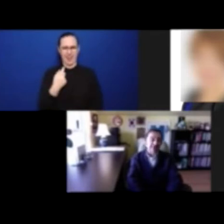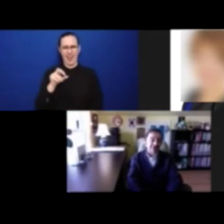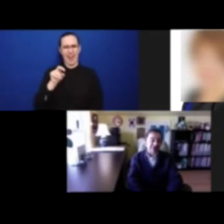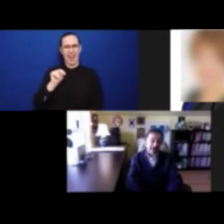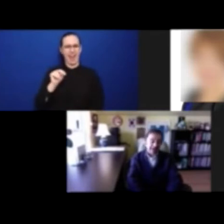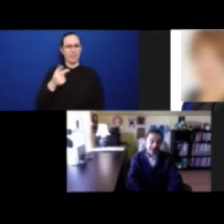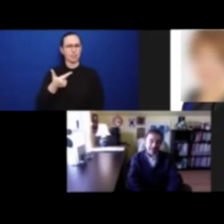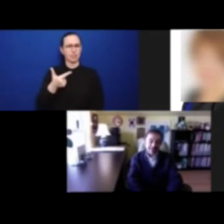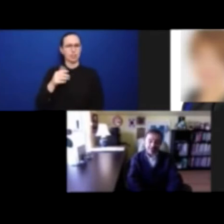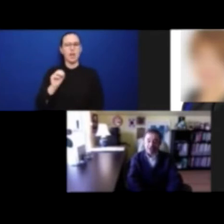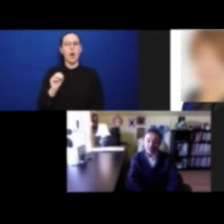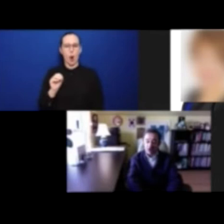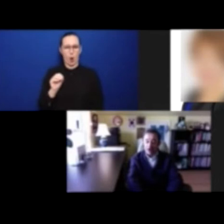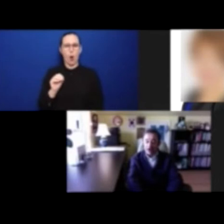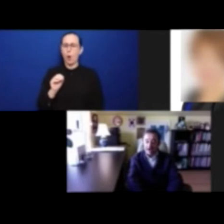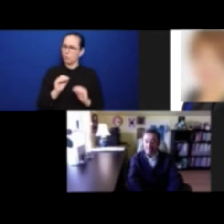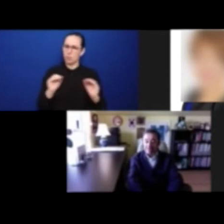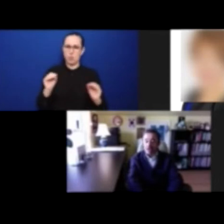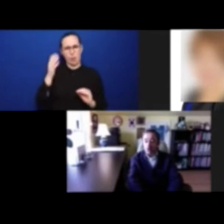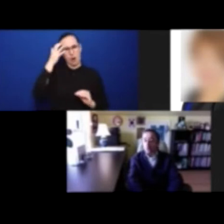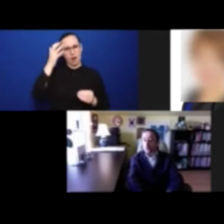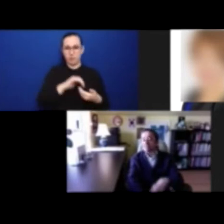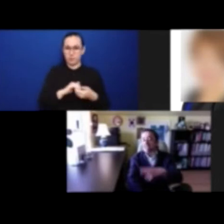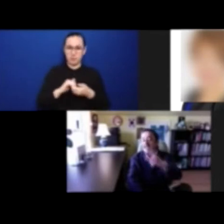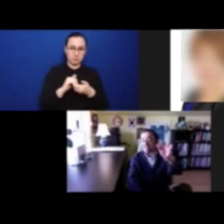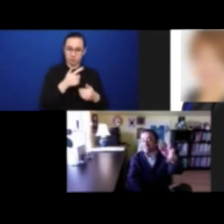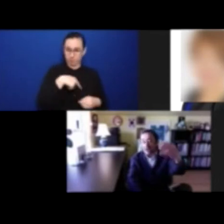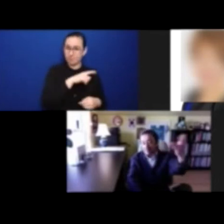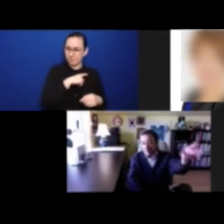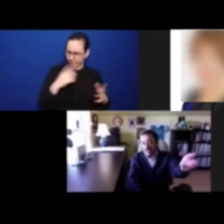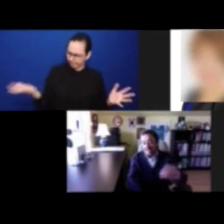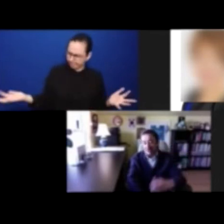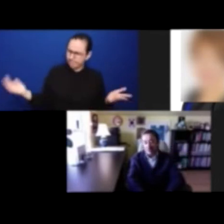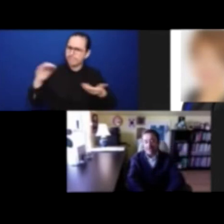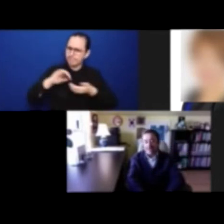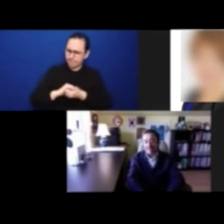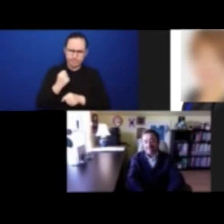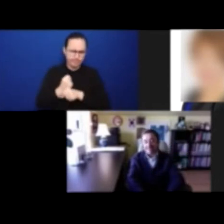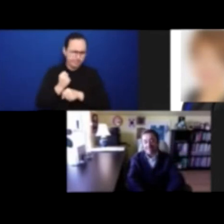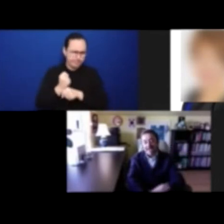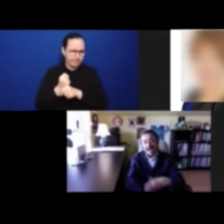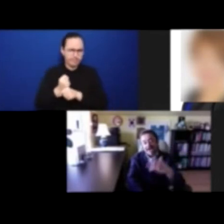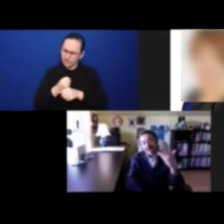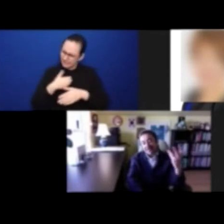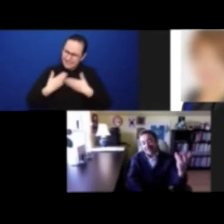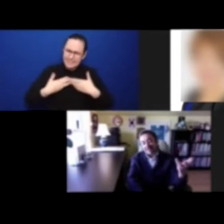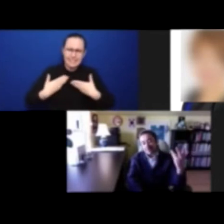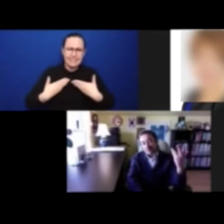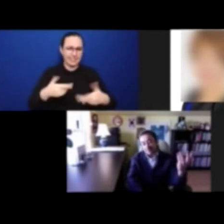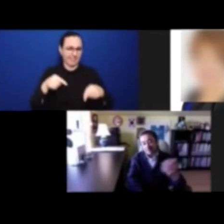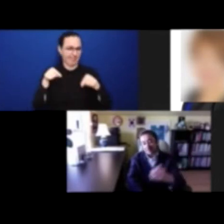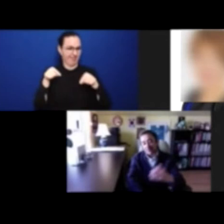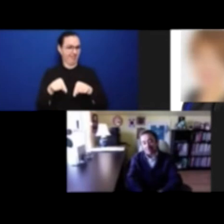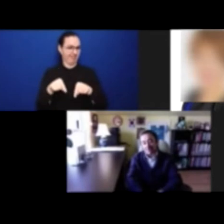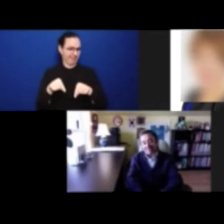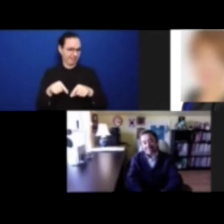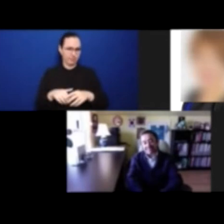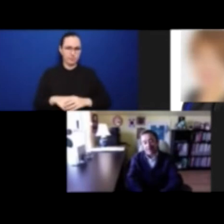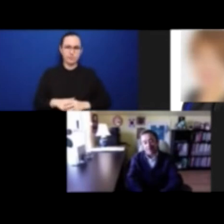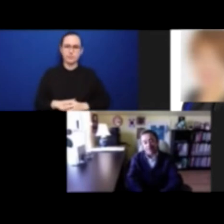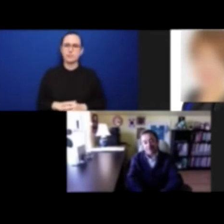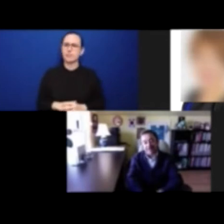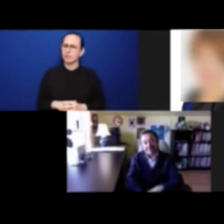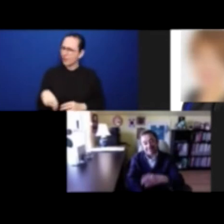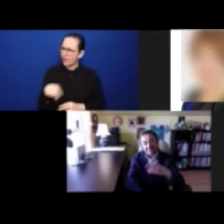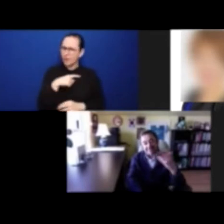Andrew's dedication to the cause was tested on many occasions. And I think that probably the best